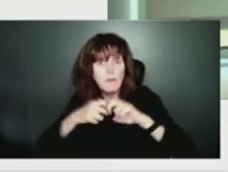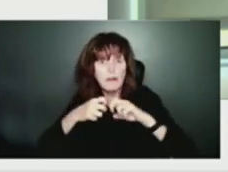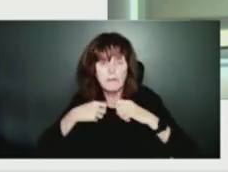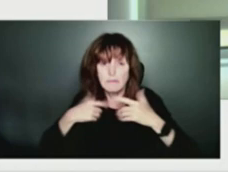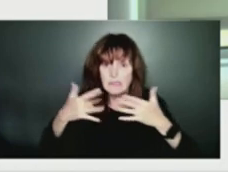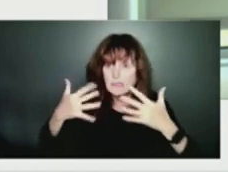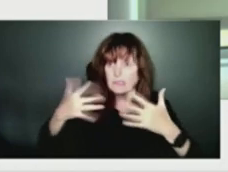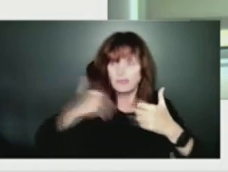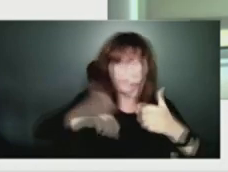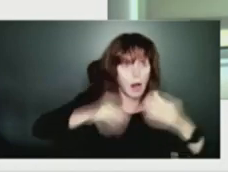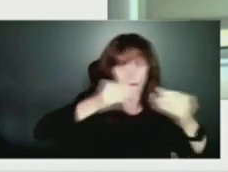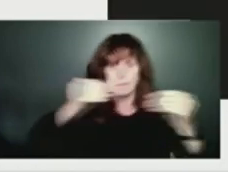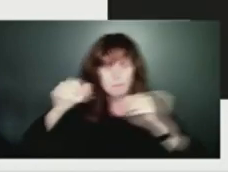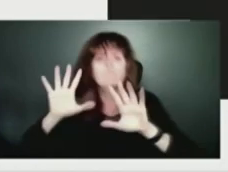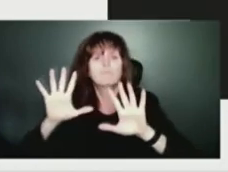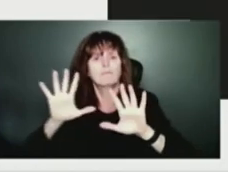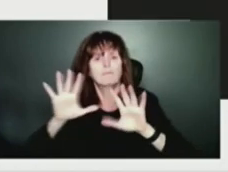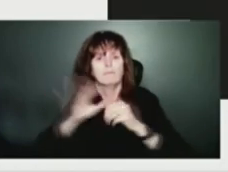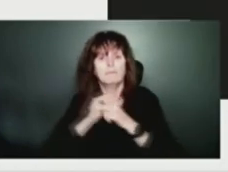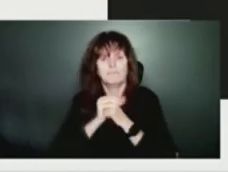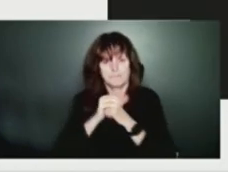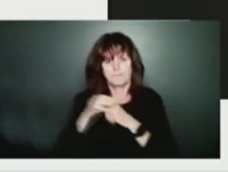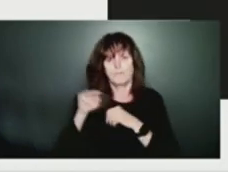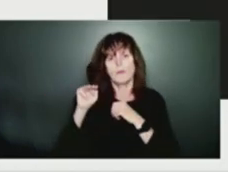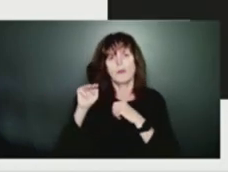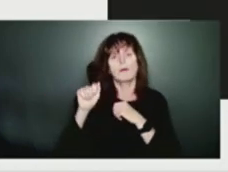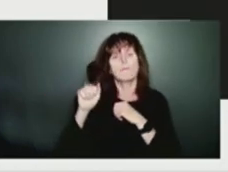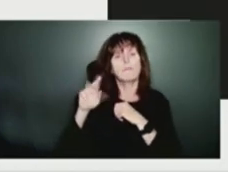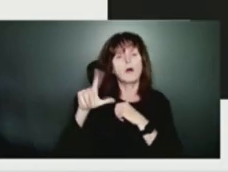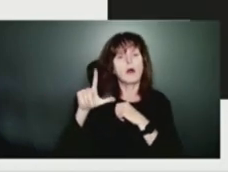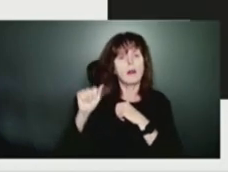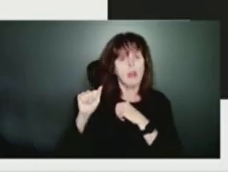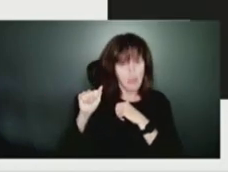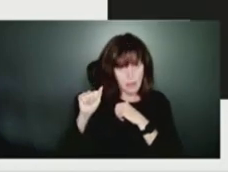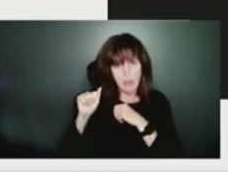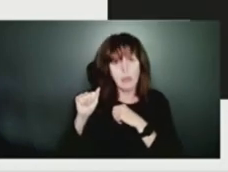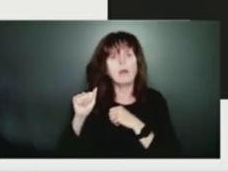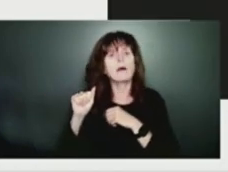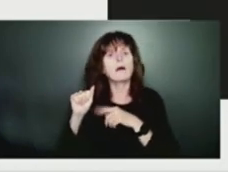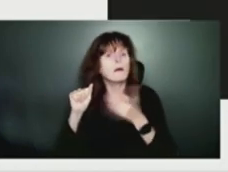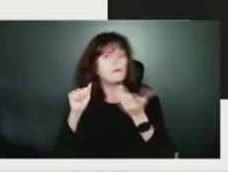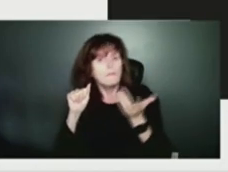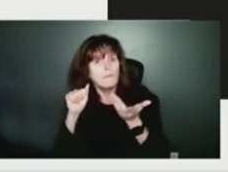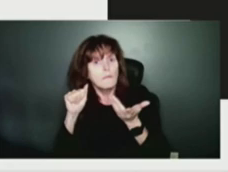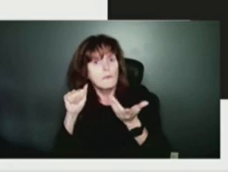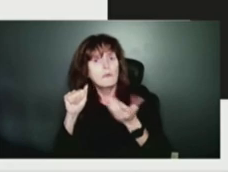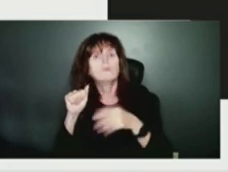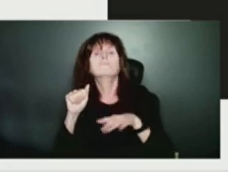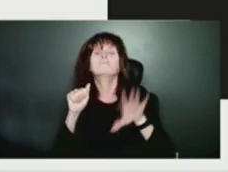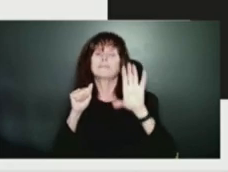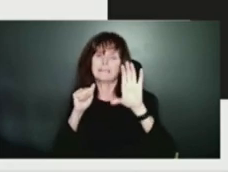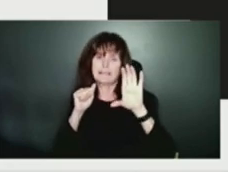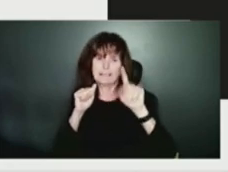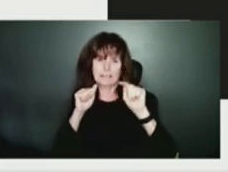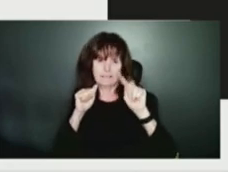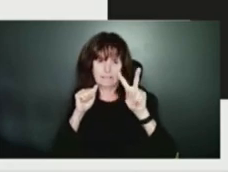question is for so they're prepared to answer. Next, we'll go to Kyle Moore with CTV Cape Breton. Go ahead, Kyle.